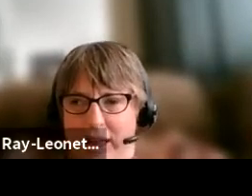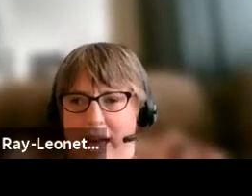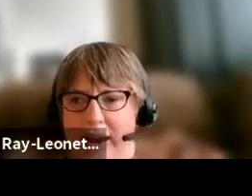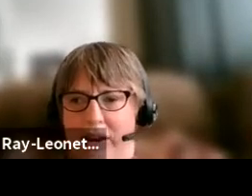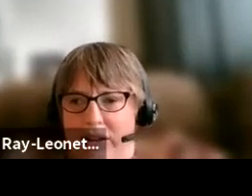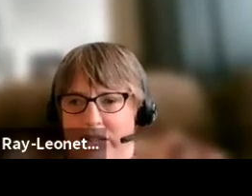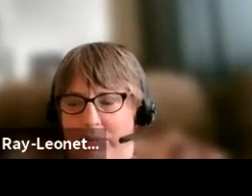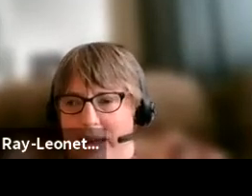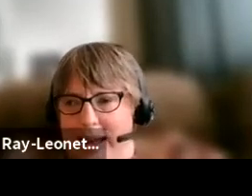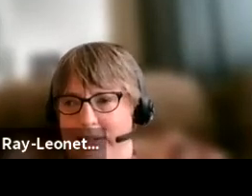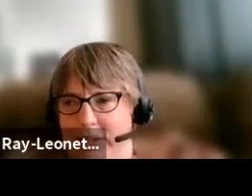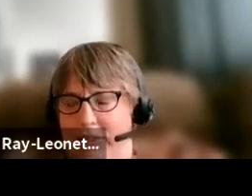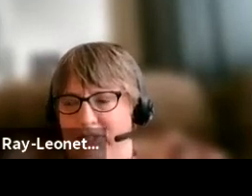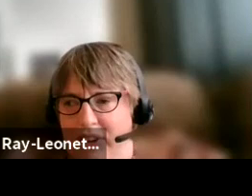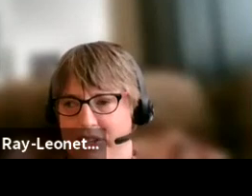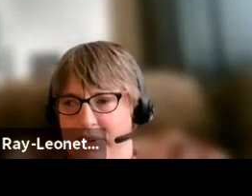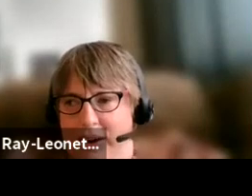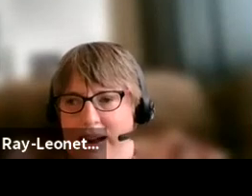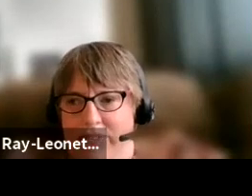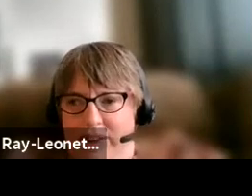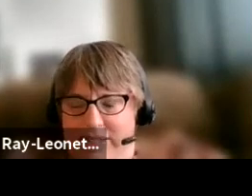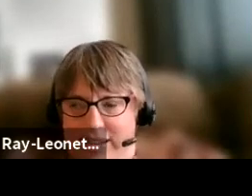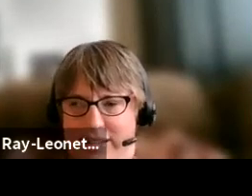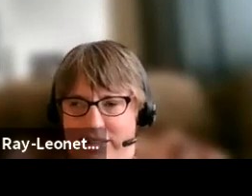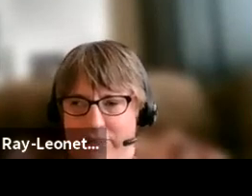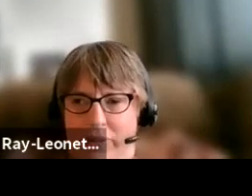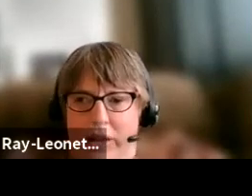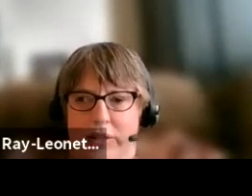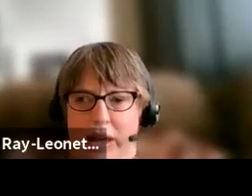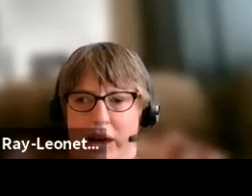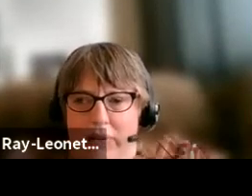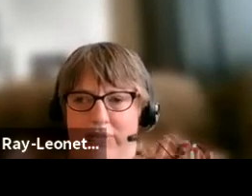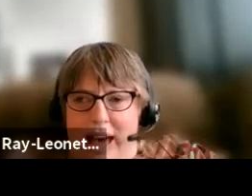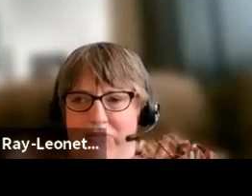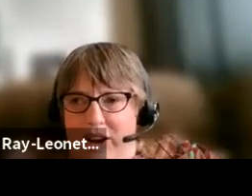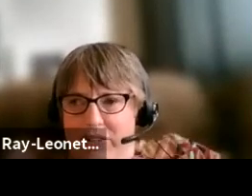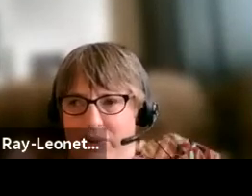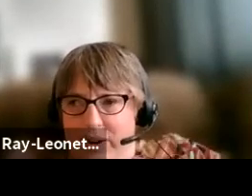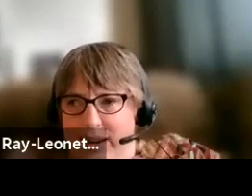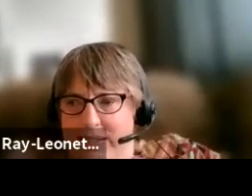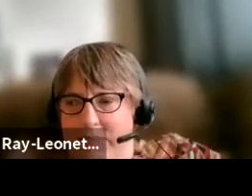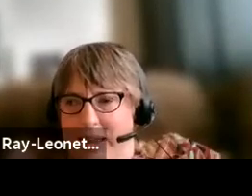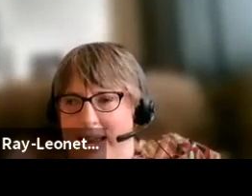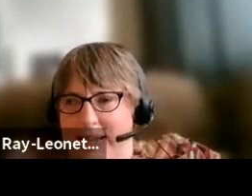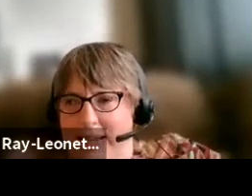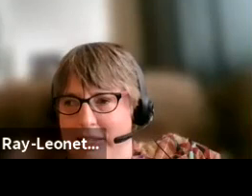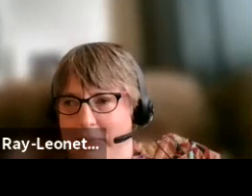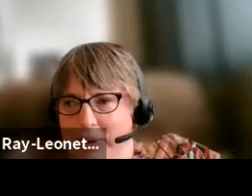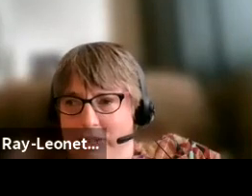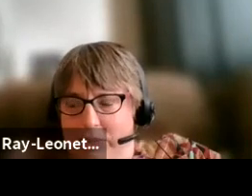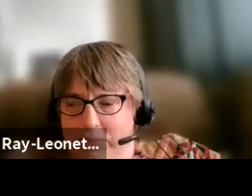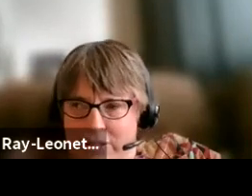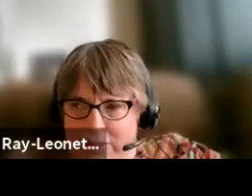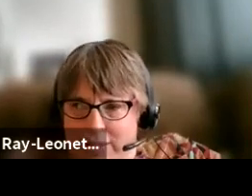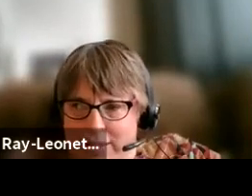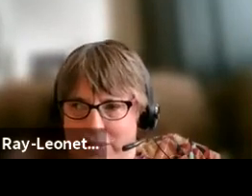door, and it also applies to the front door of the residence. So that front door needs to be accessible